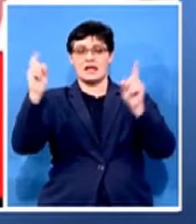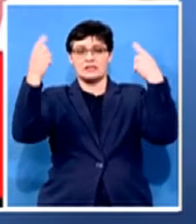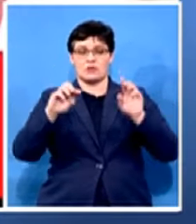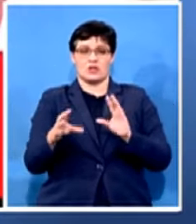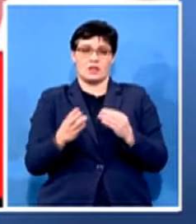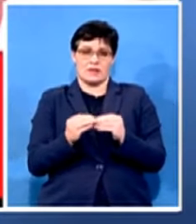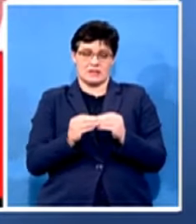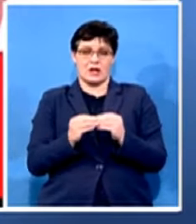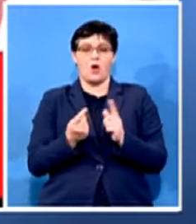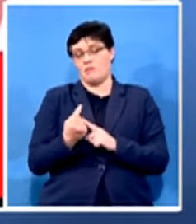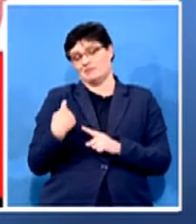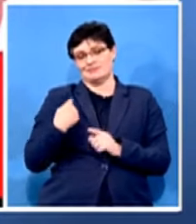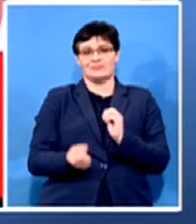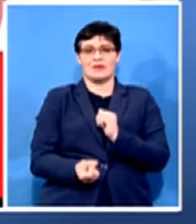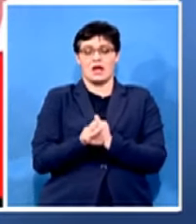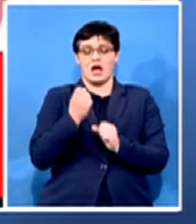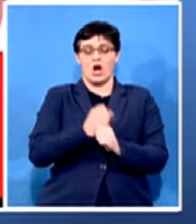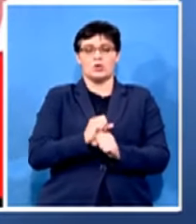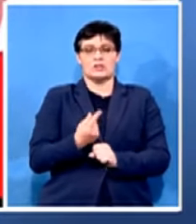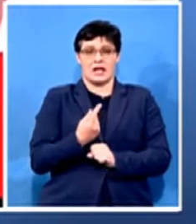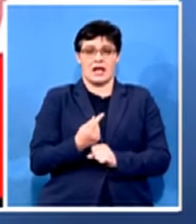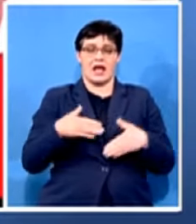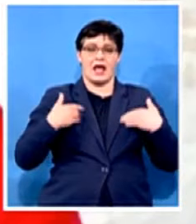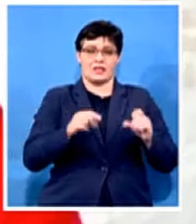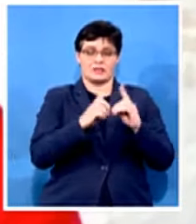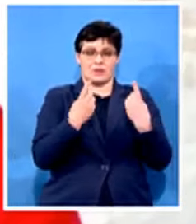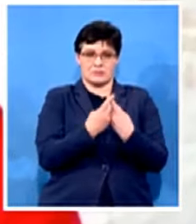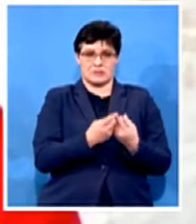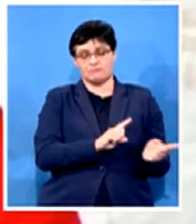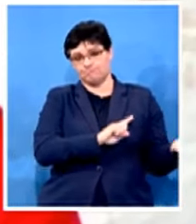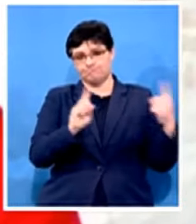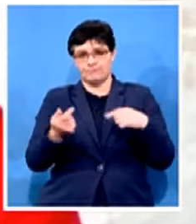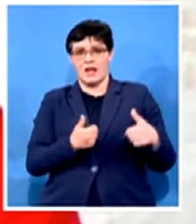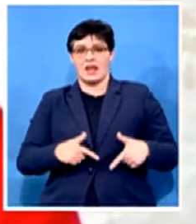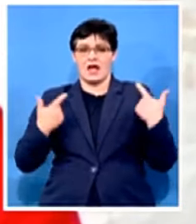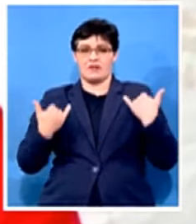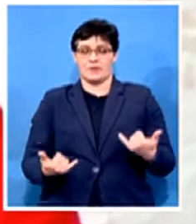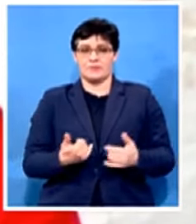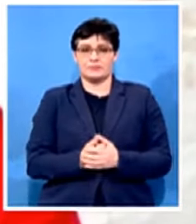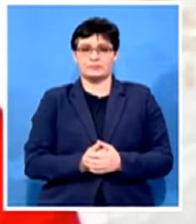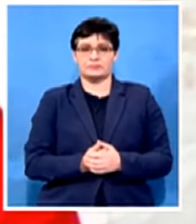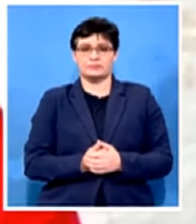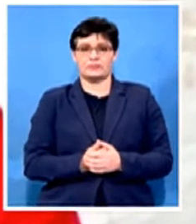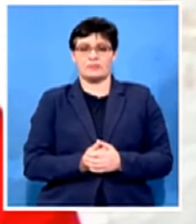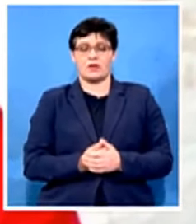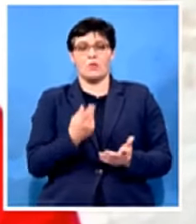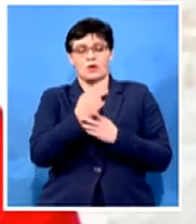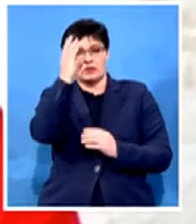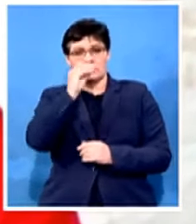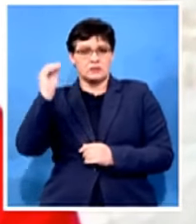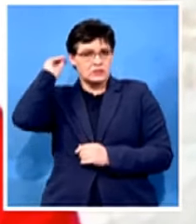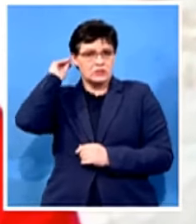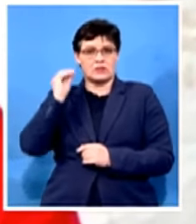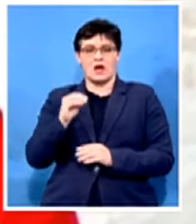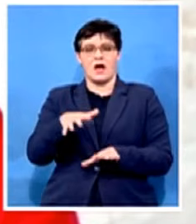houting health department let's take you there live now we've also noted the march by the farmers which was